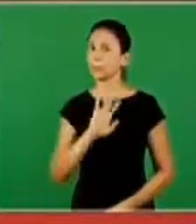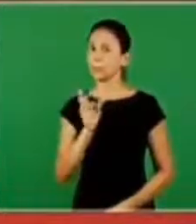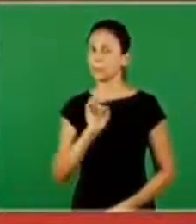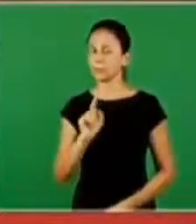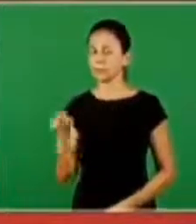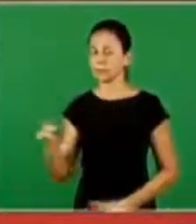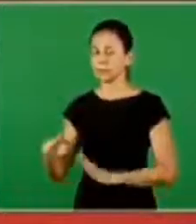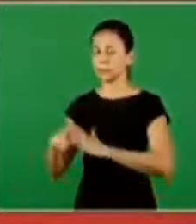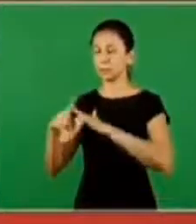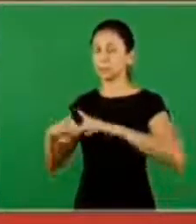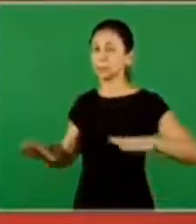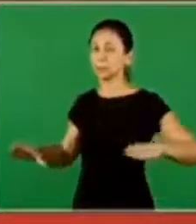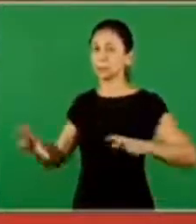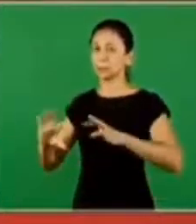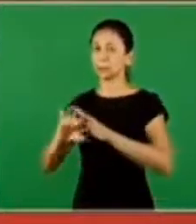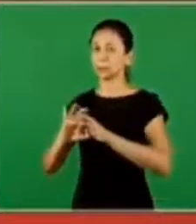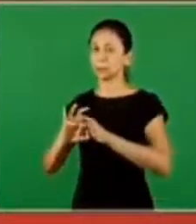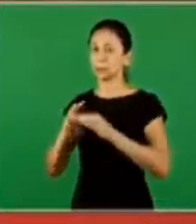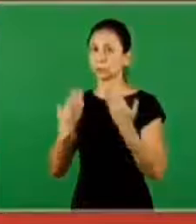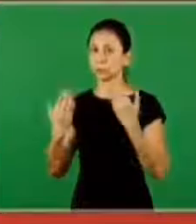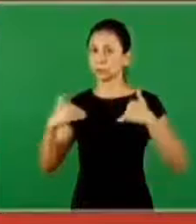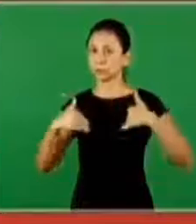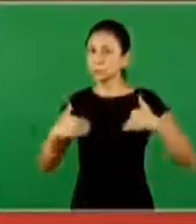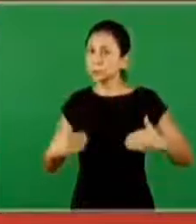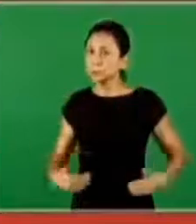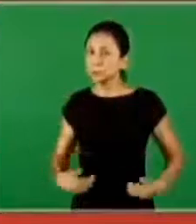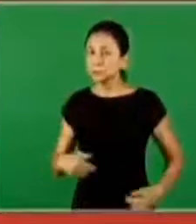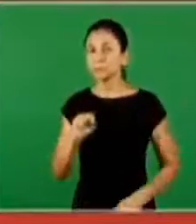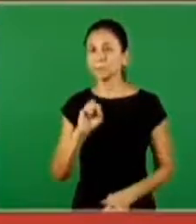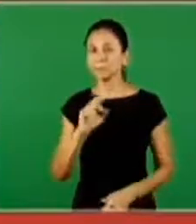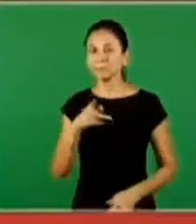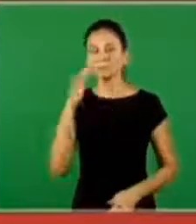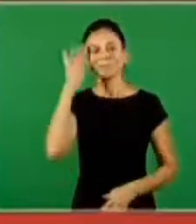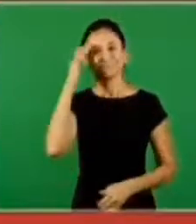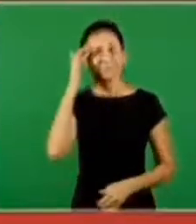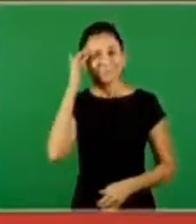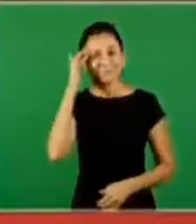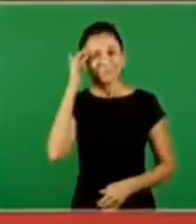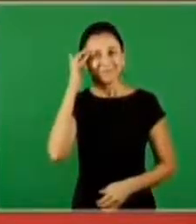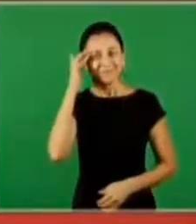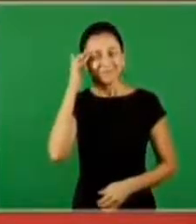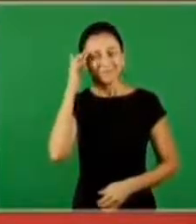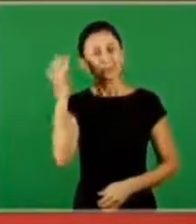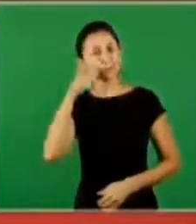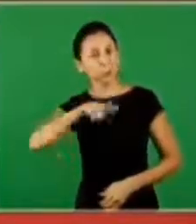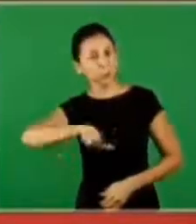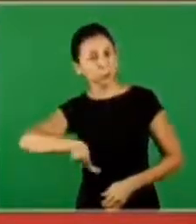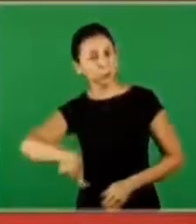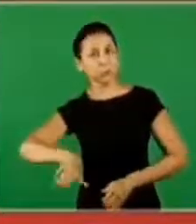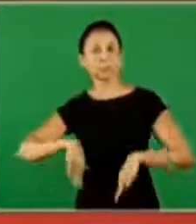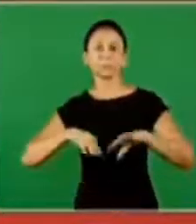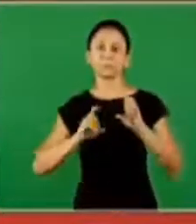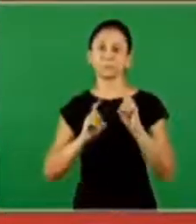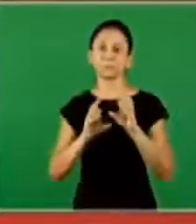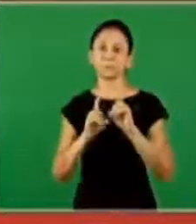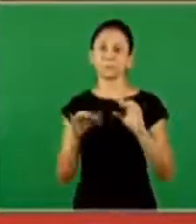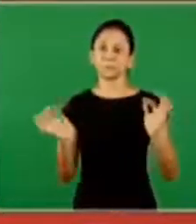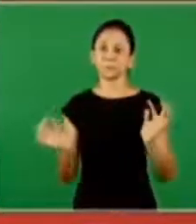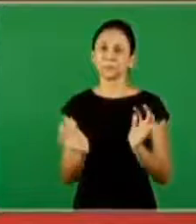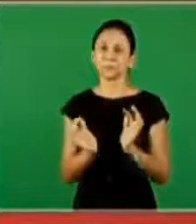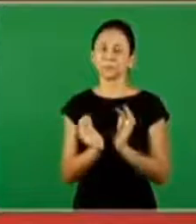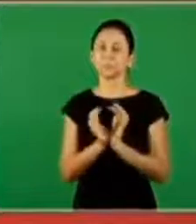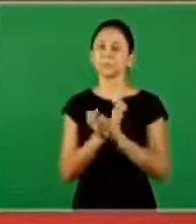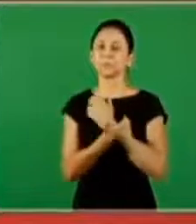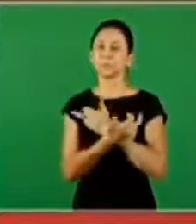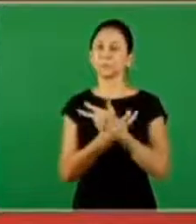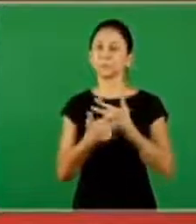in the body. Do understand? Now, everybody knows, so let's go. The doctrine is a group of